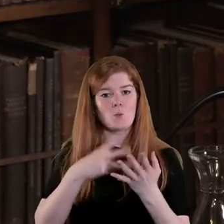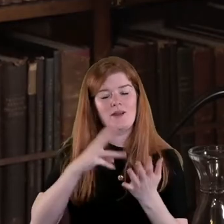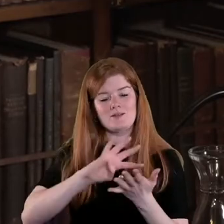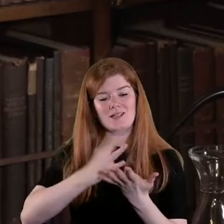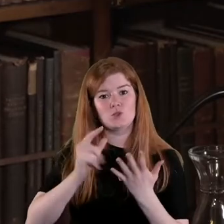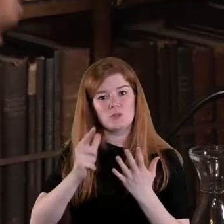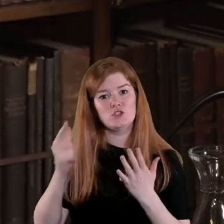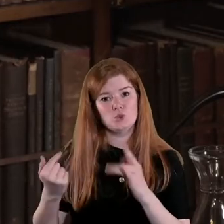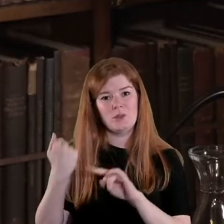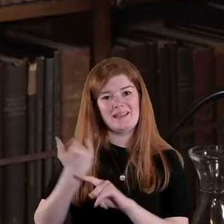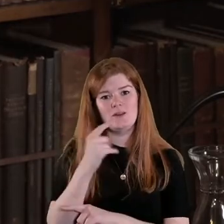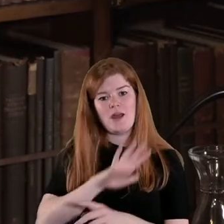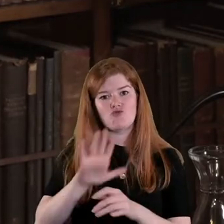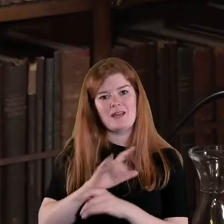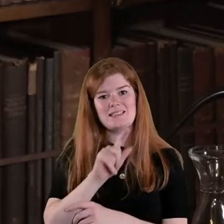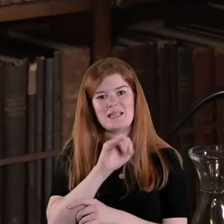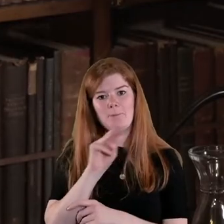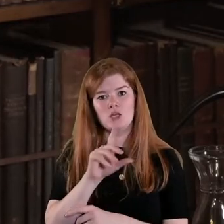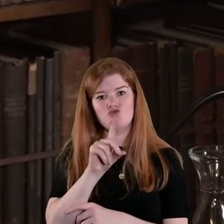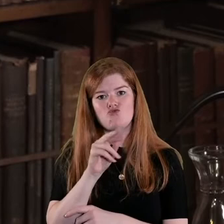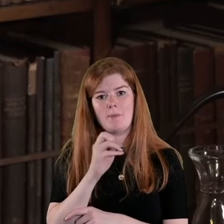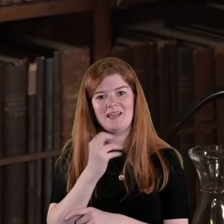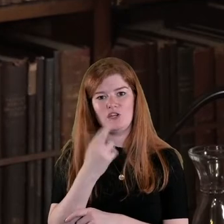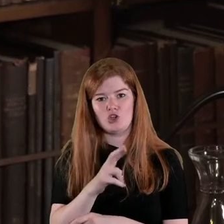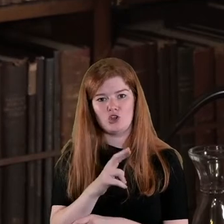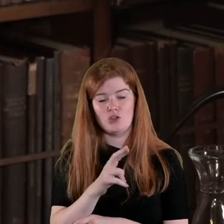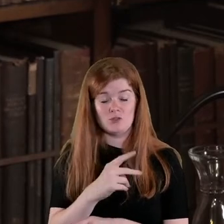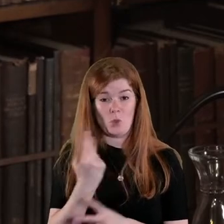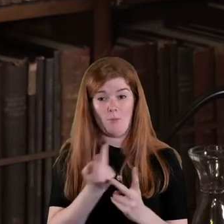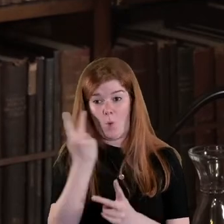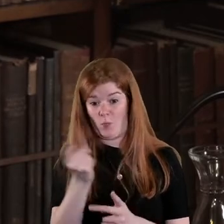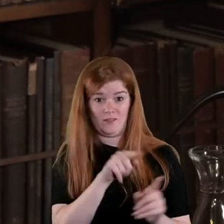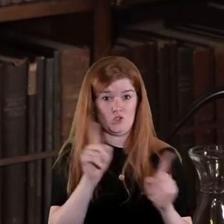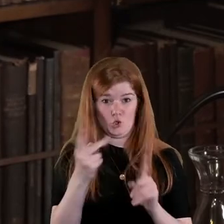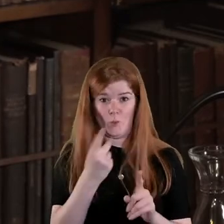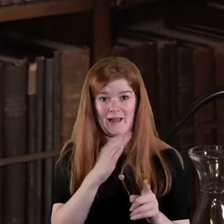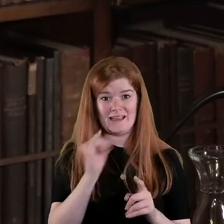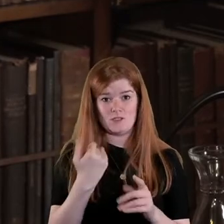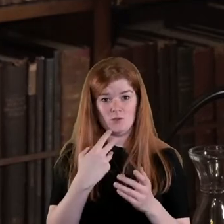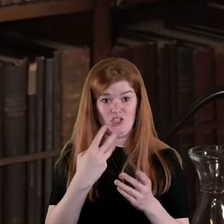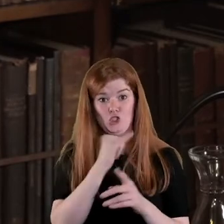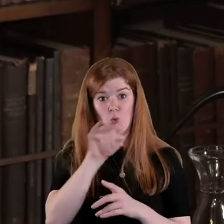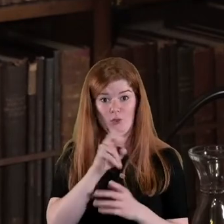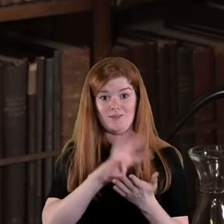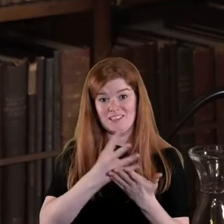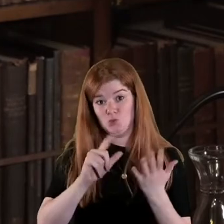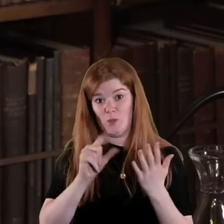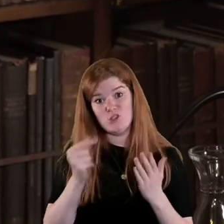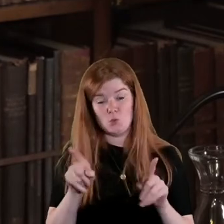in the Drummond Ear area both of these cases are in June 1922 but